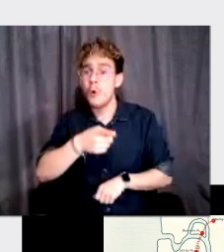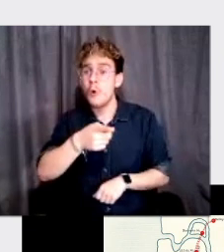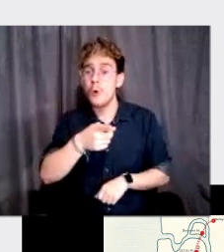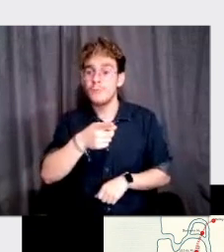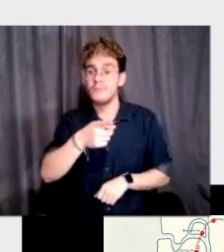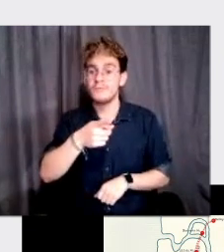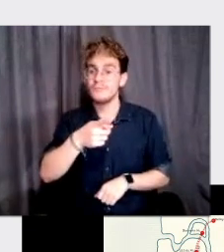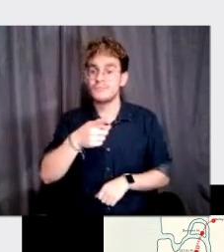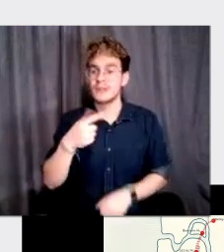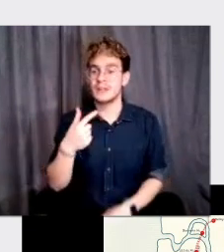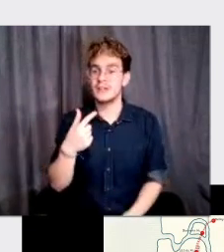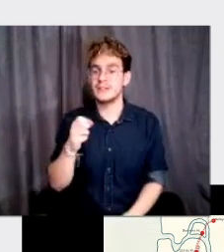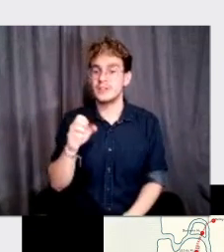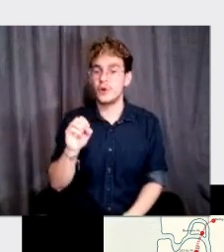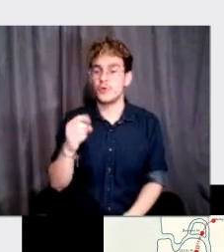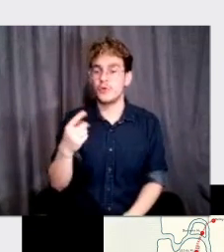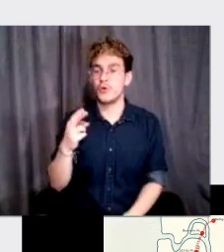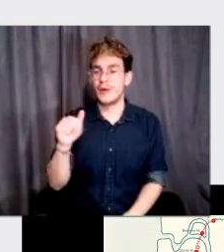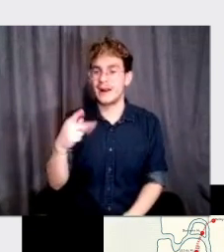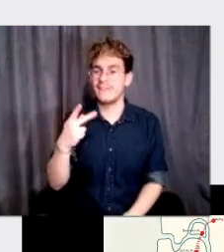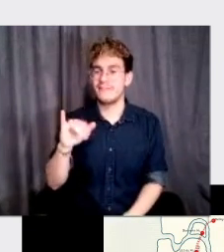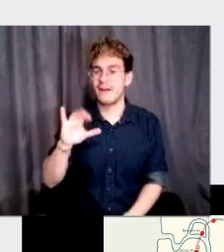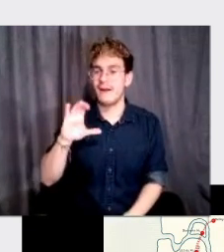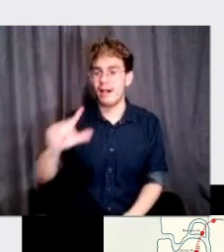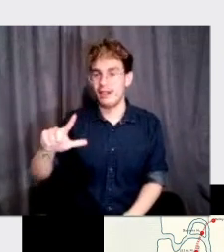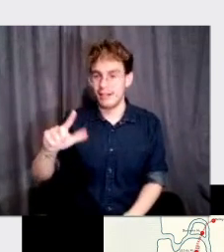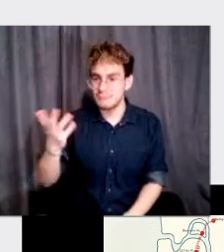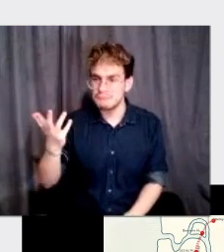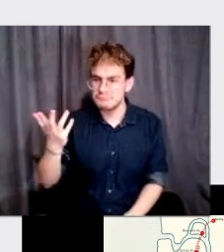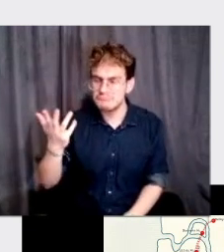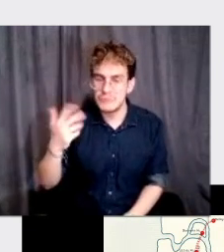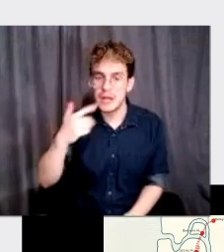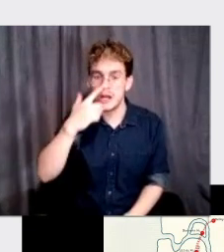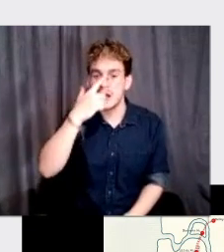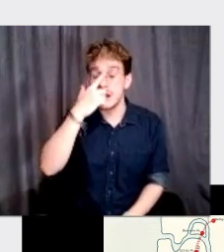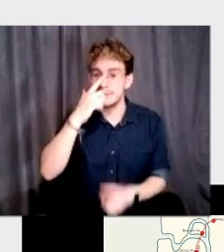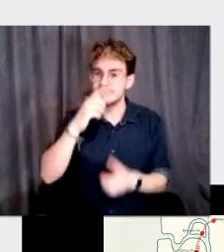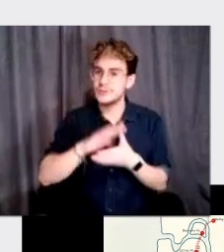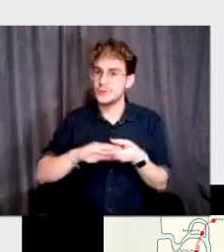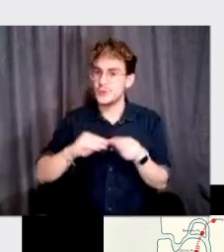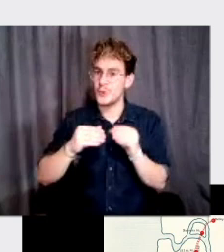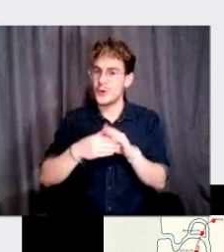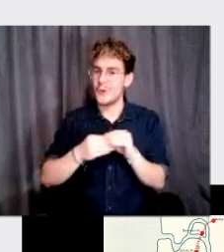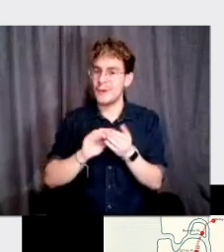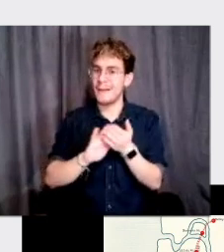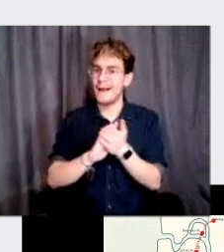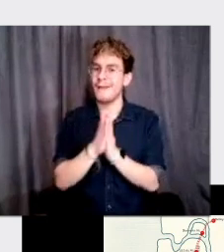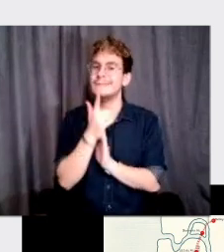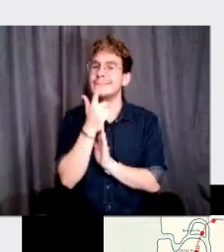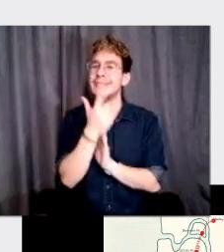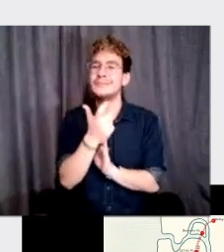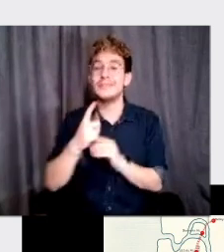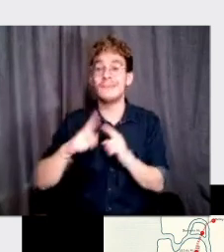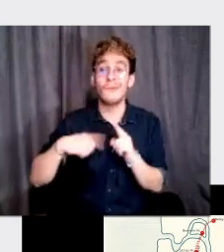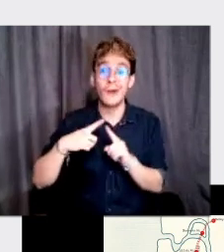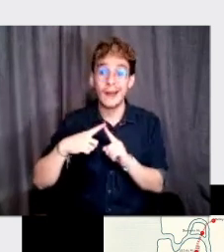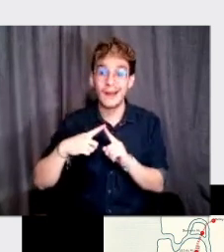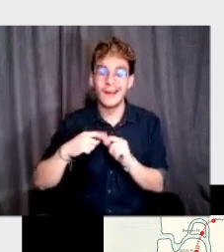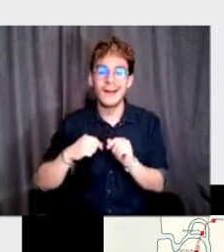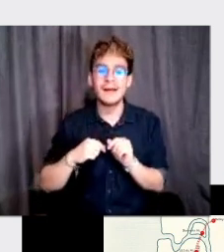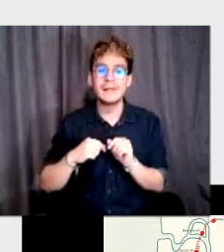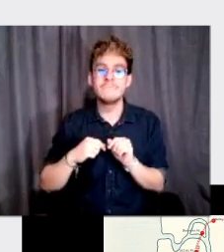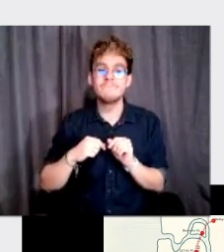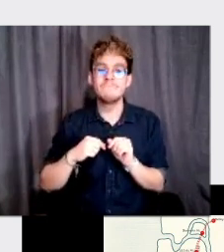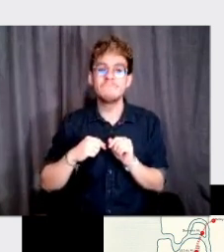geographical maps. Right. Um, and I think the story starts to become really, really interesting when, uh,